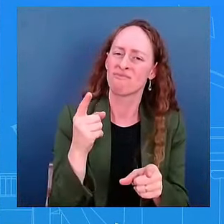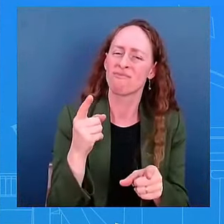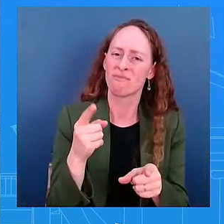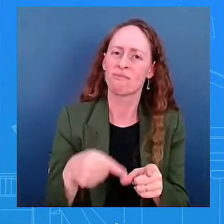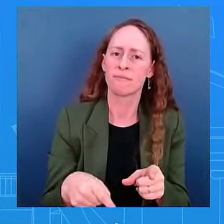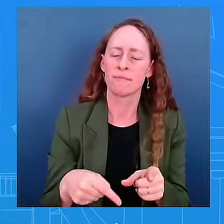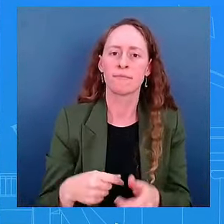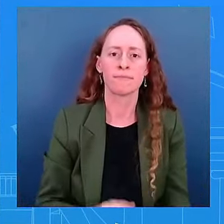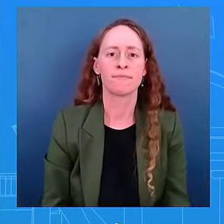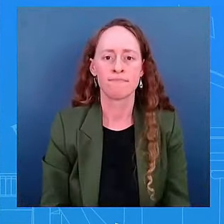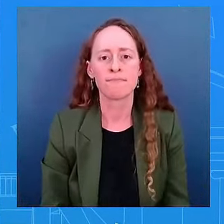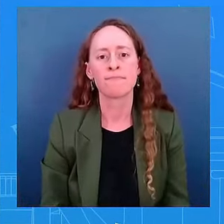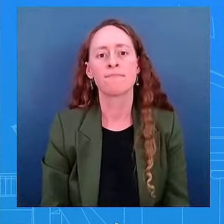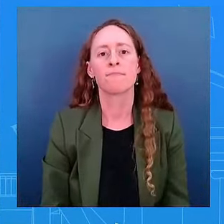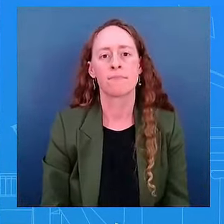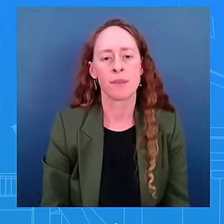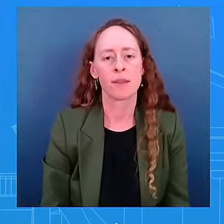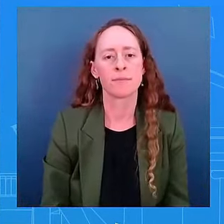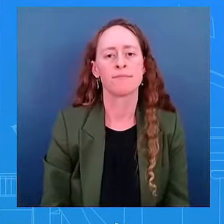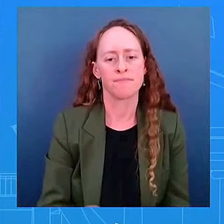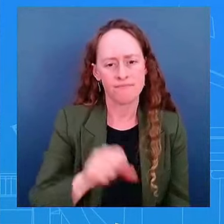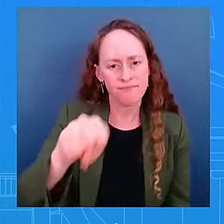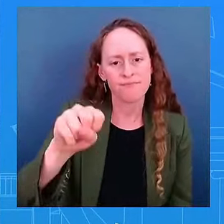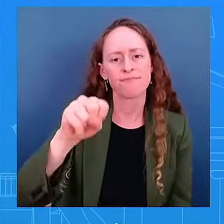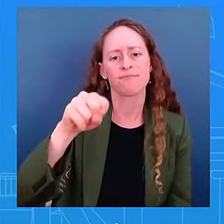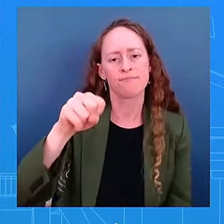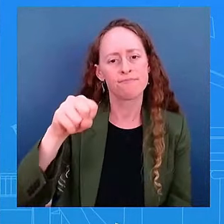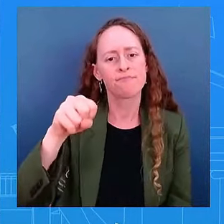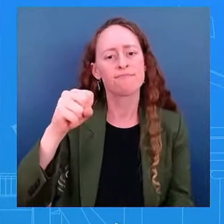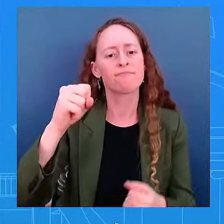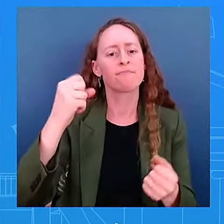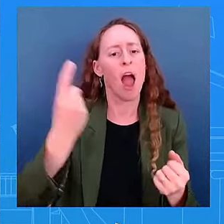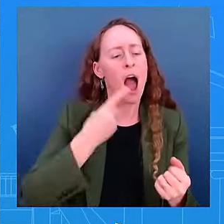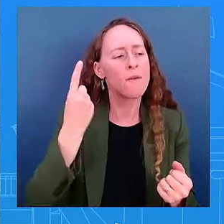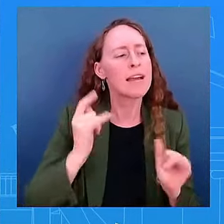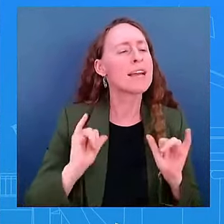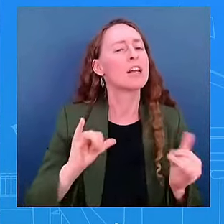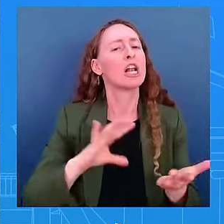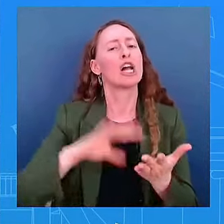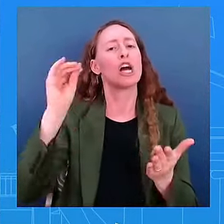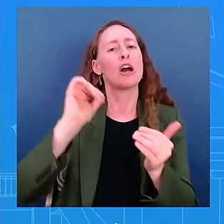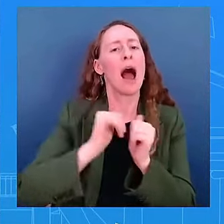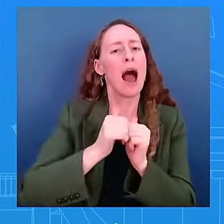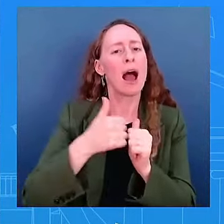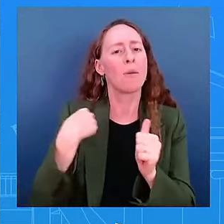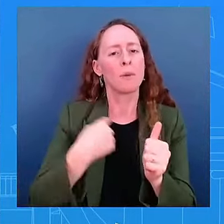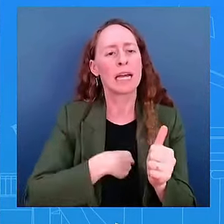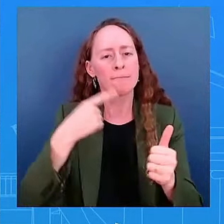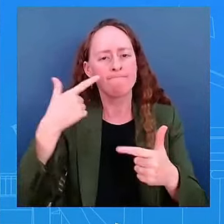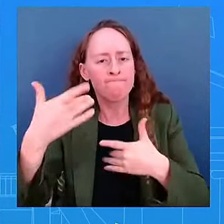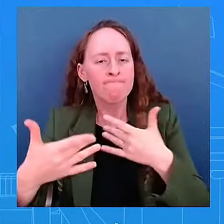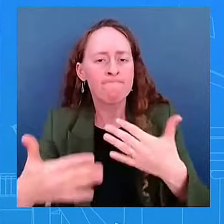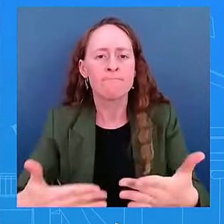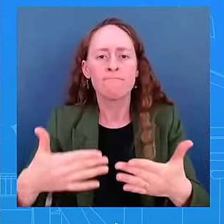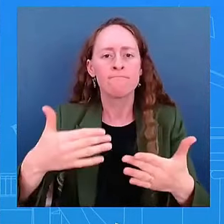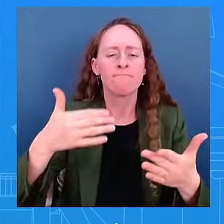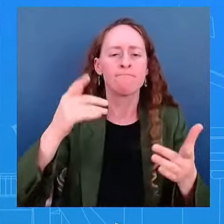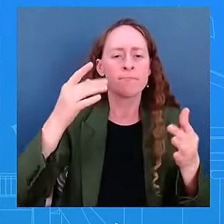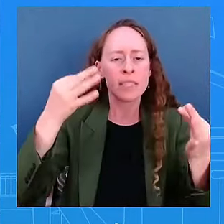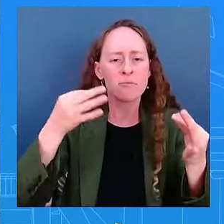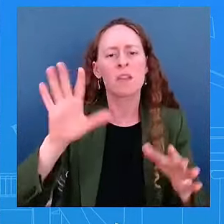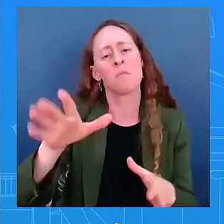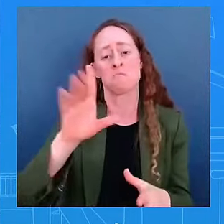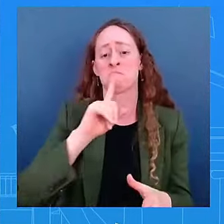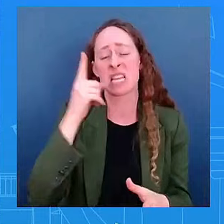that we made here. But there's also been a lot of success. And when action wasn't happening in Congress, the